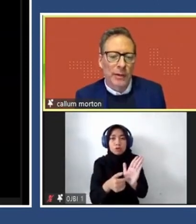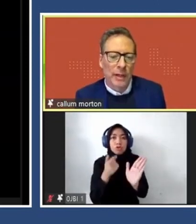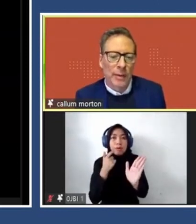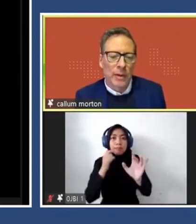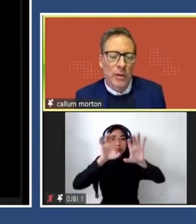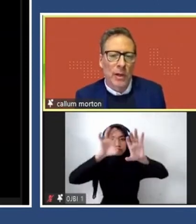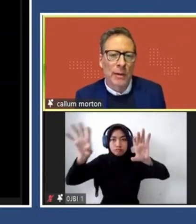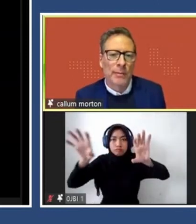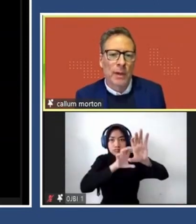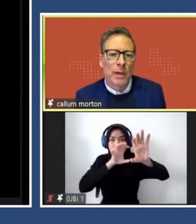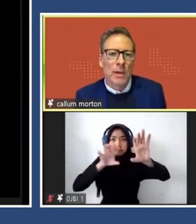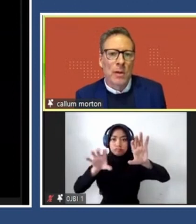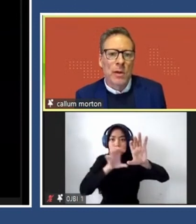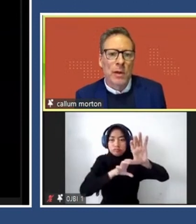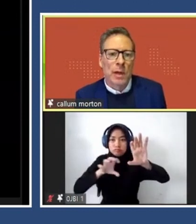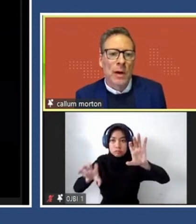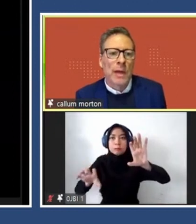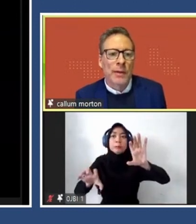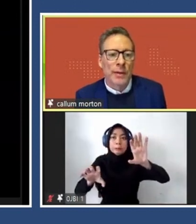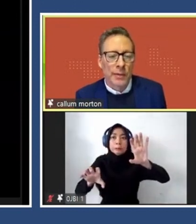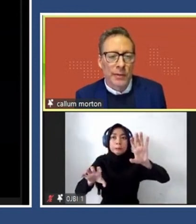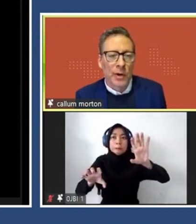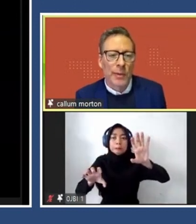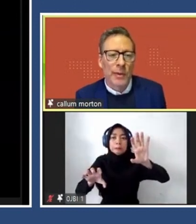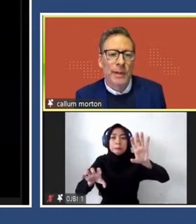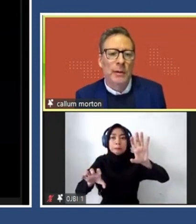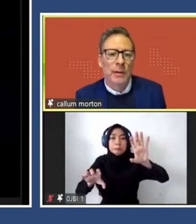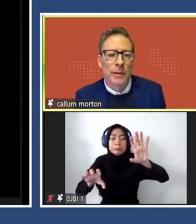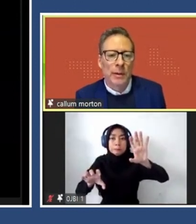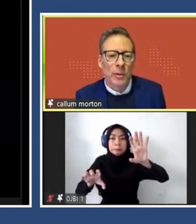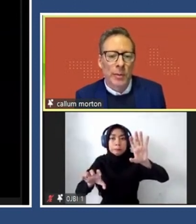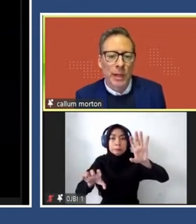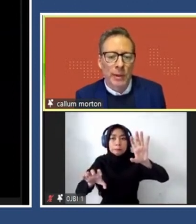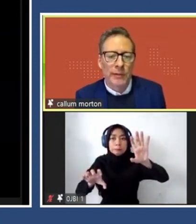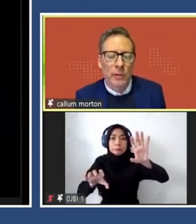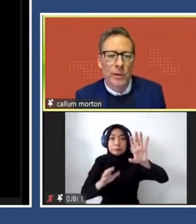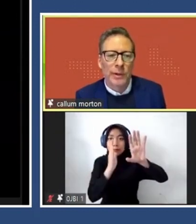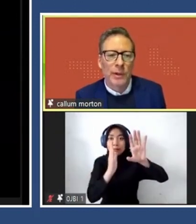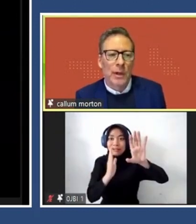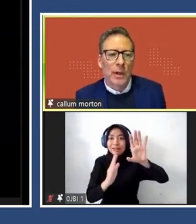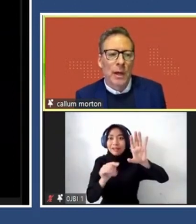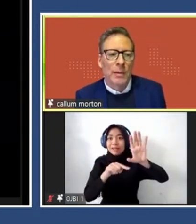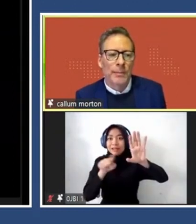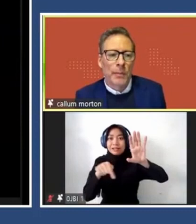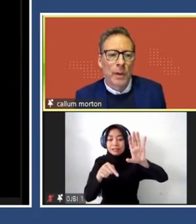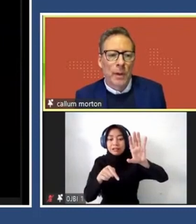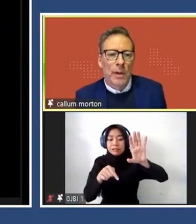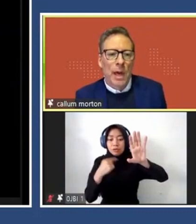right image and the sort of top in the middle, the work by Emily Floyd,